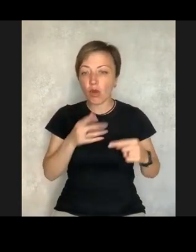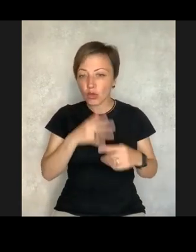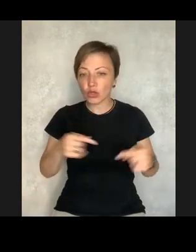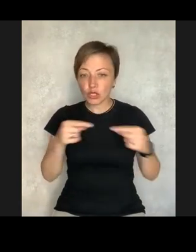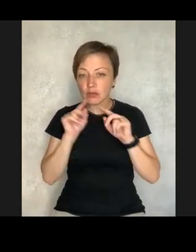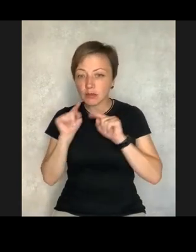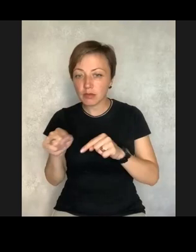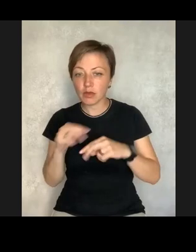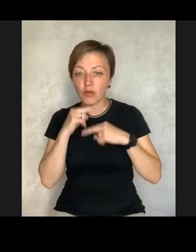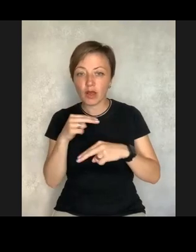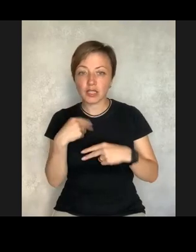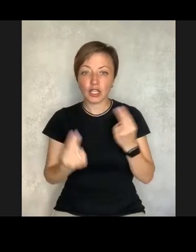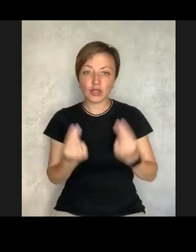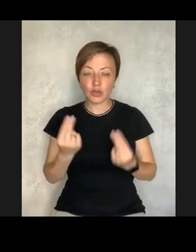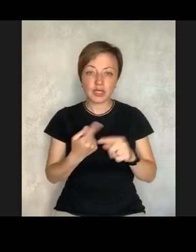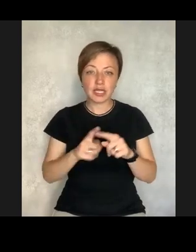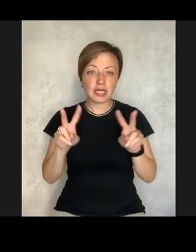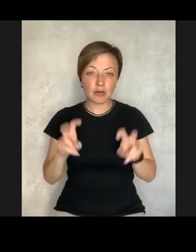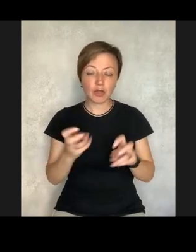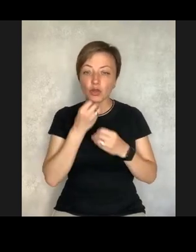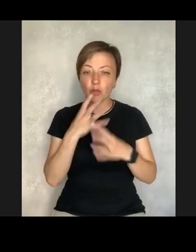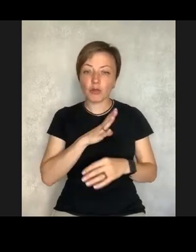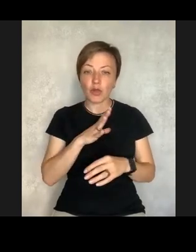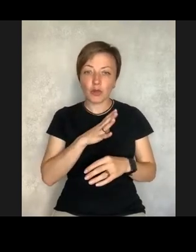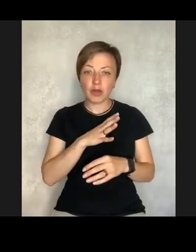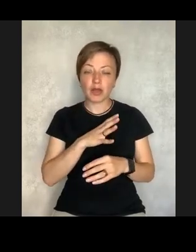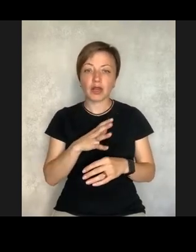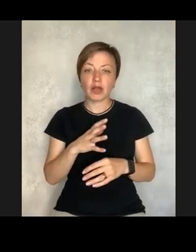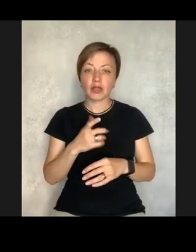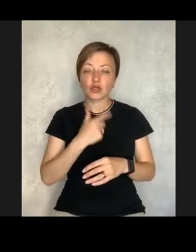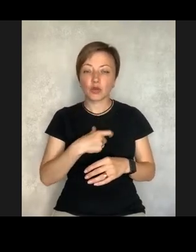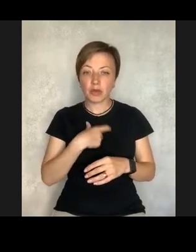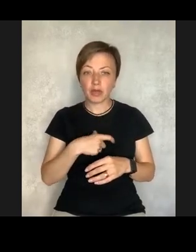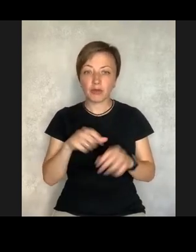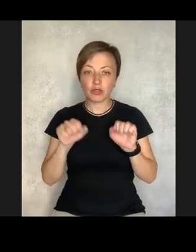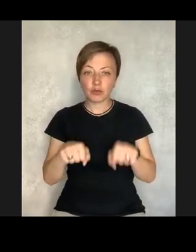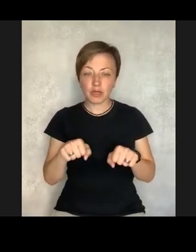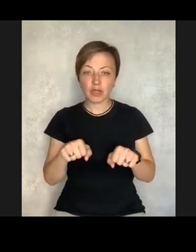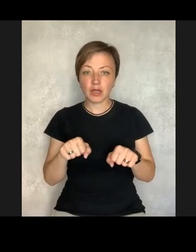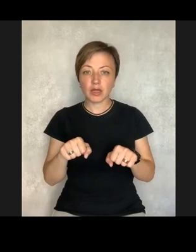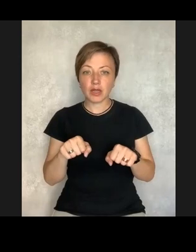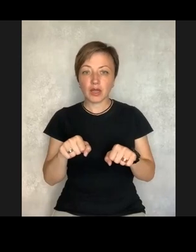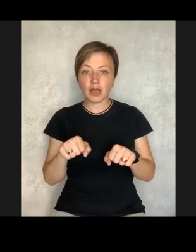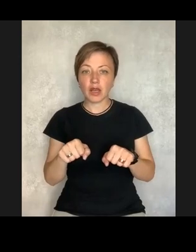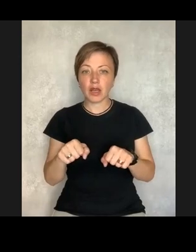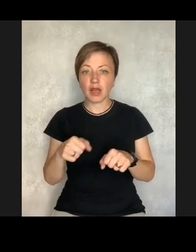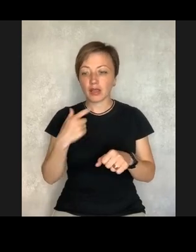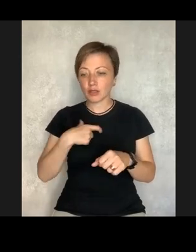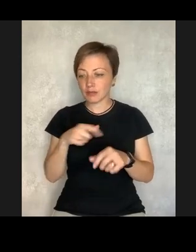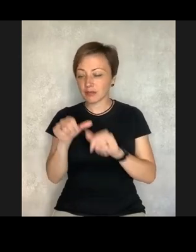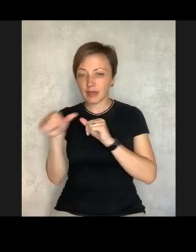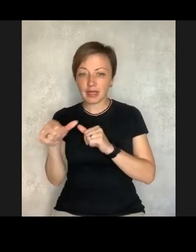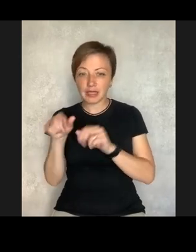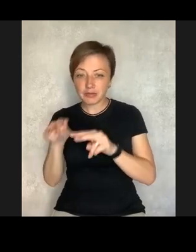So you cannot pay attention to two children at a time. I usually like to make jokes.